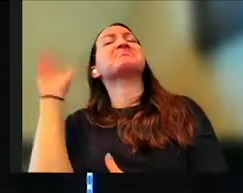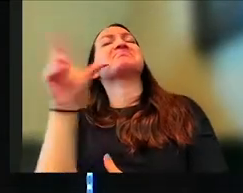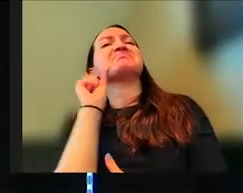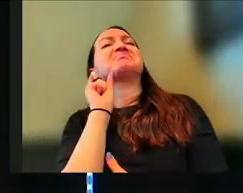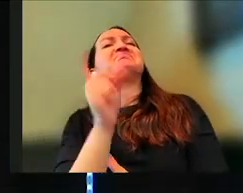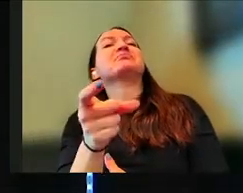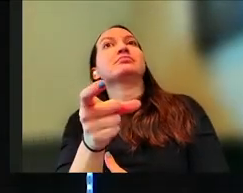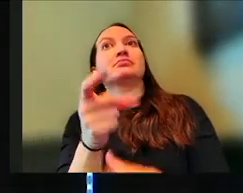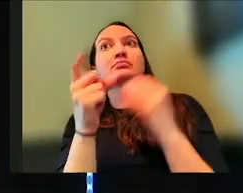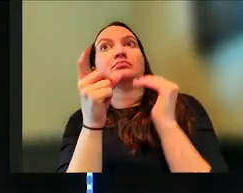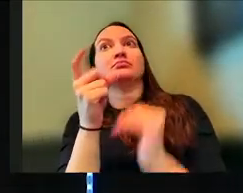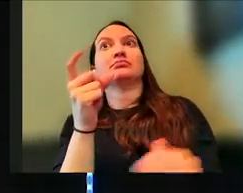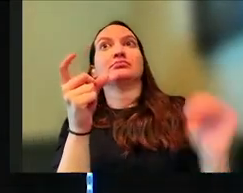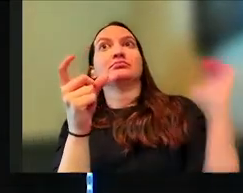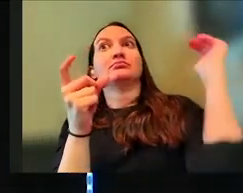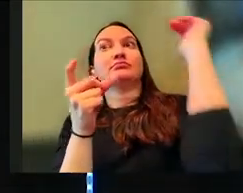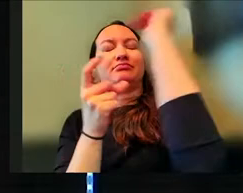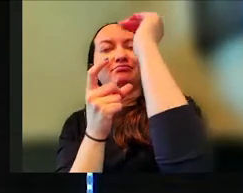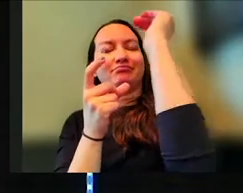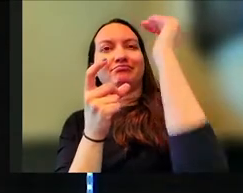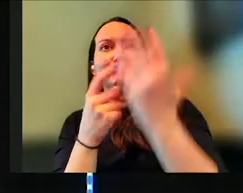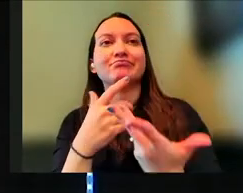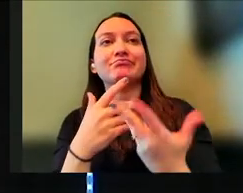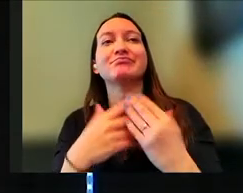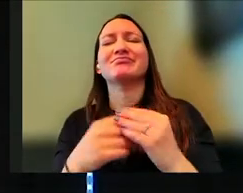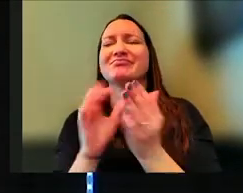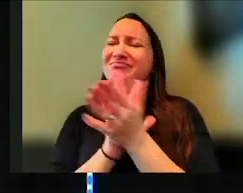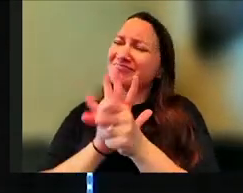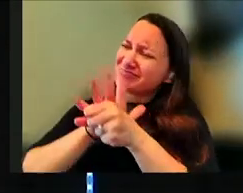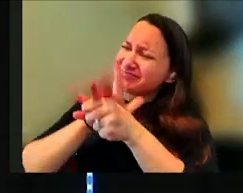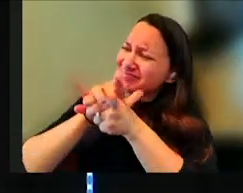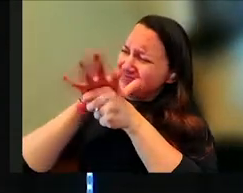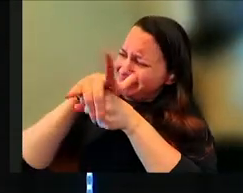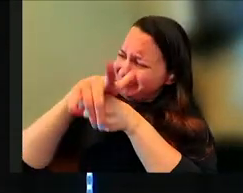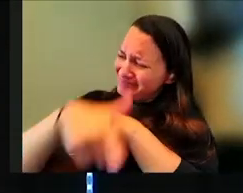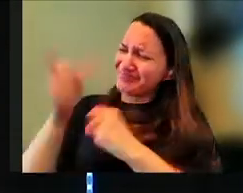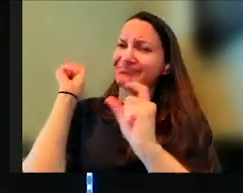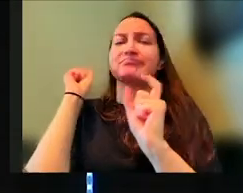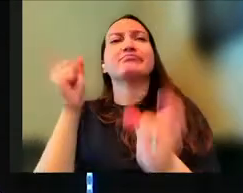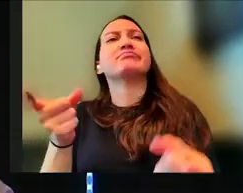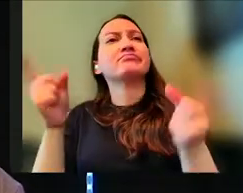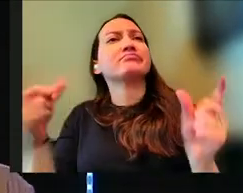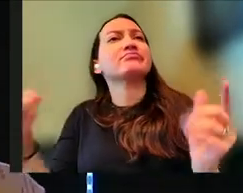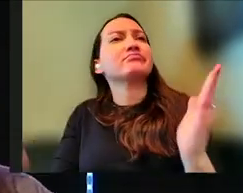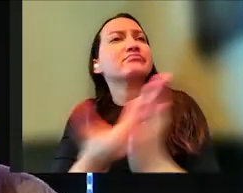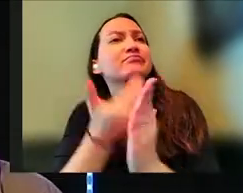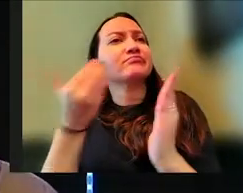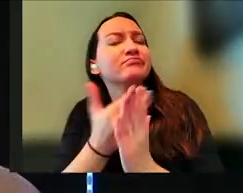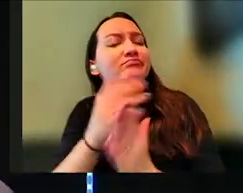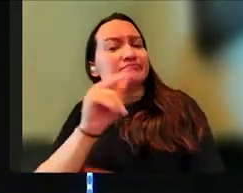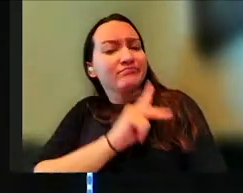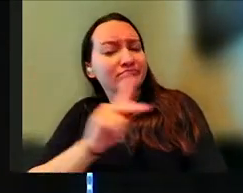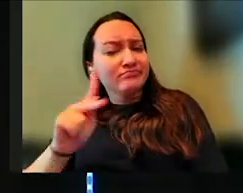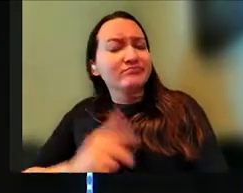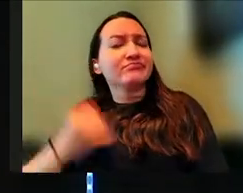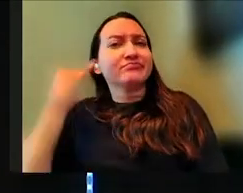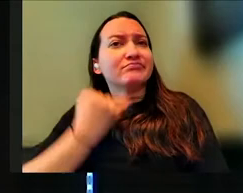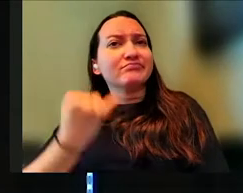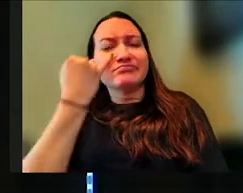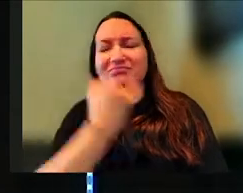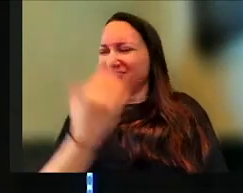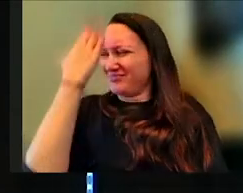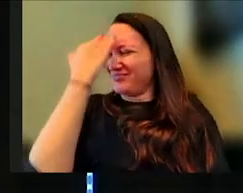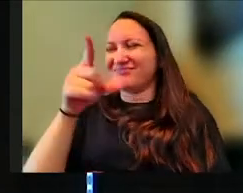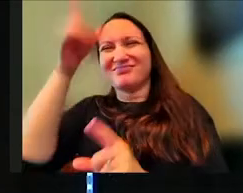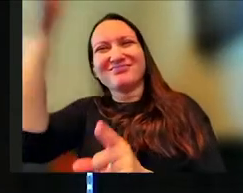way, way more. An abundance poured out to you as the new king of Israel. Why does God respond that